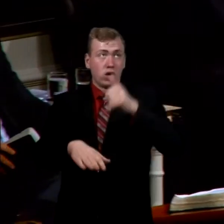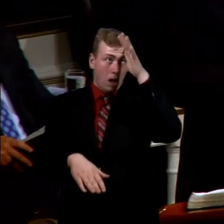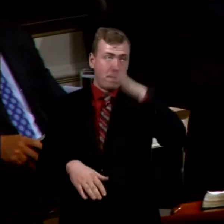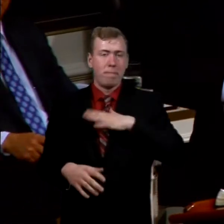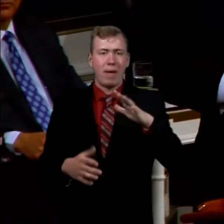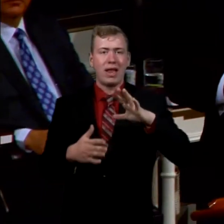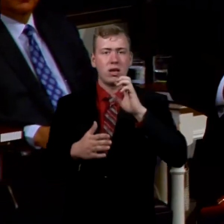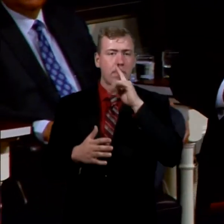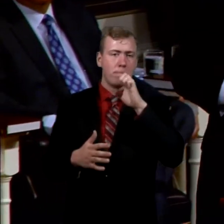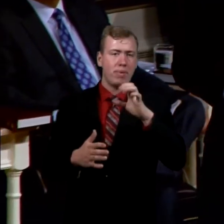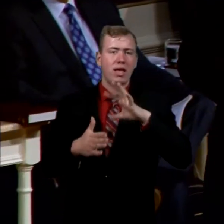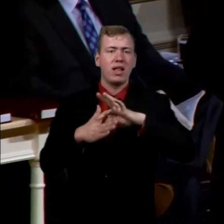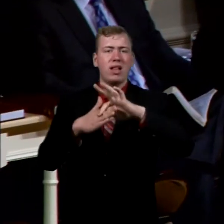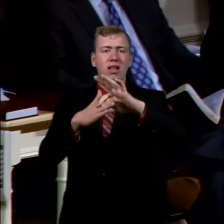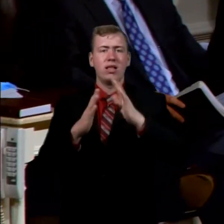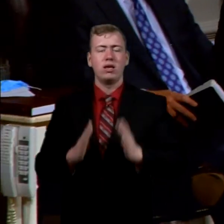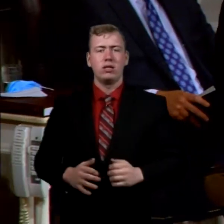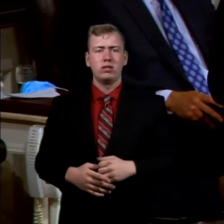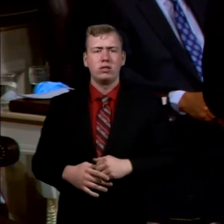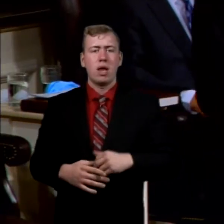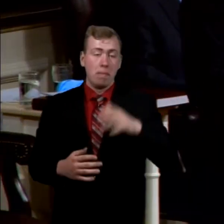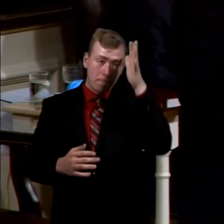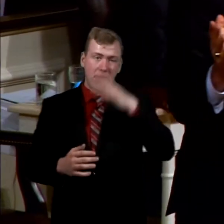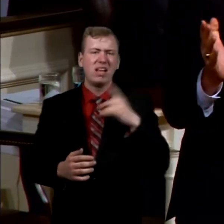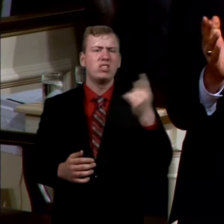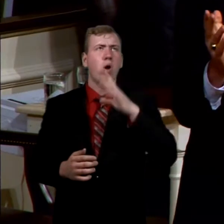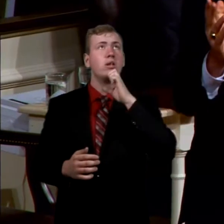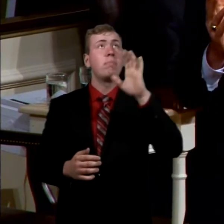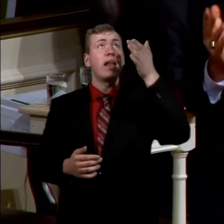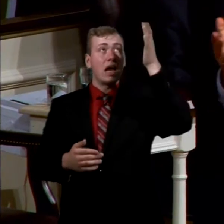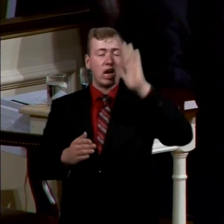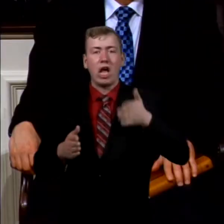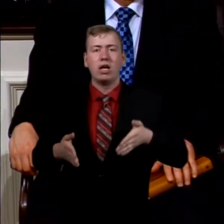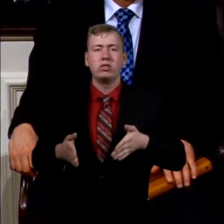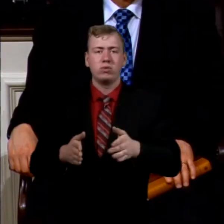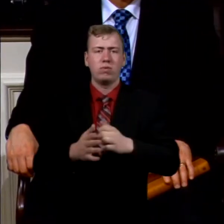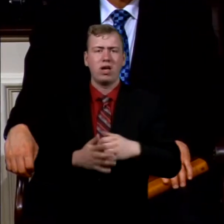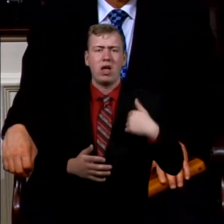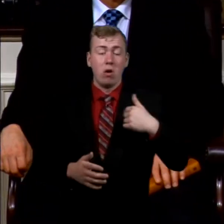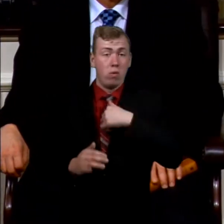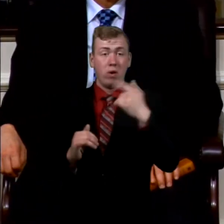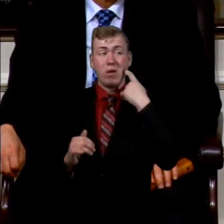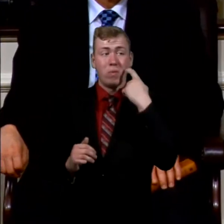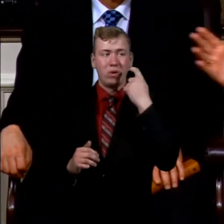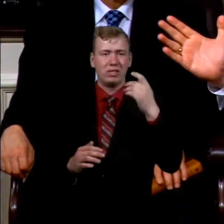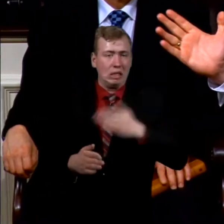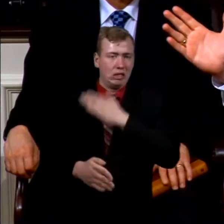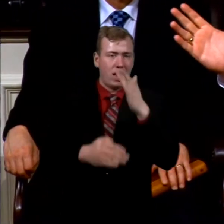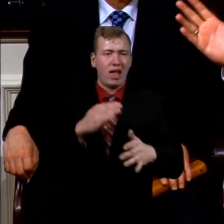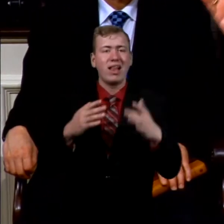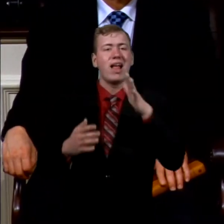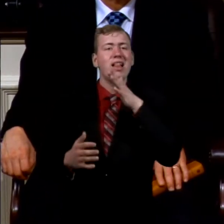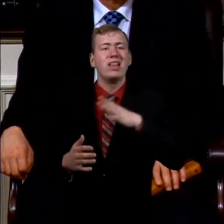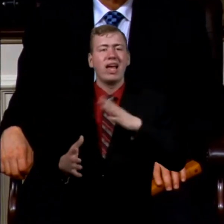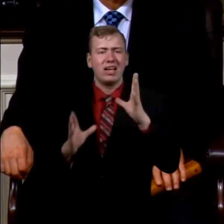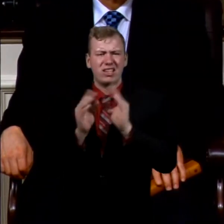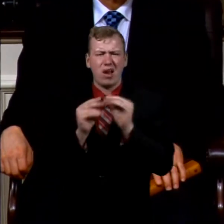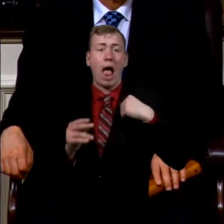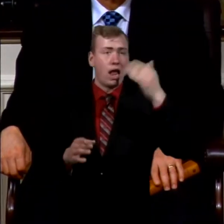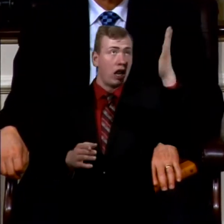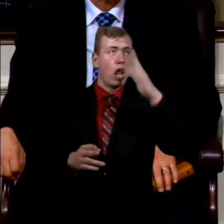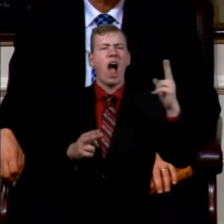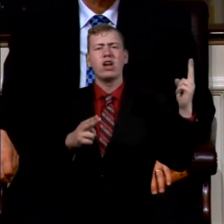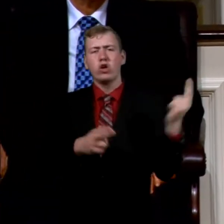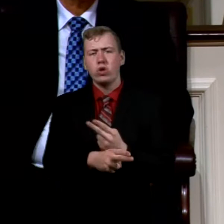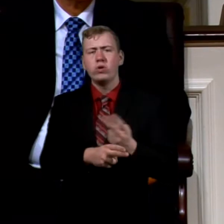always been God's method. And he's used that. And of course, we just came off a ladies conference and God uses ladies. But I'll just tell you,